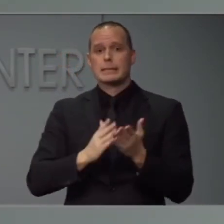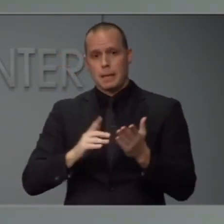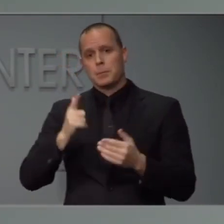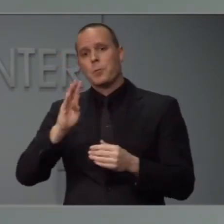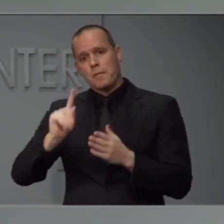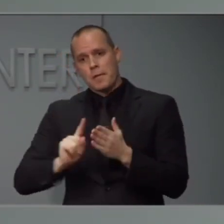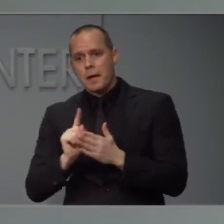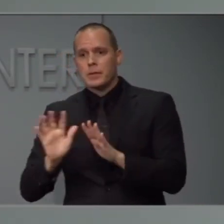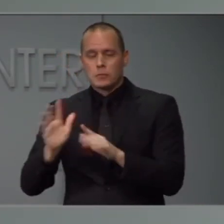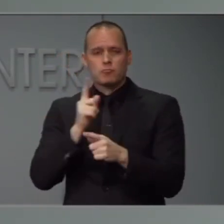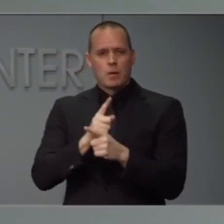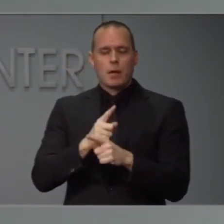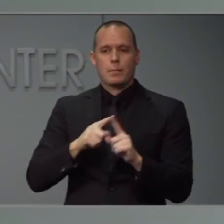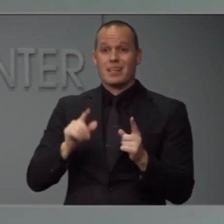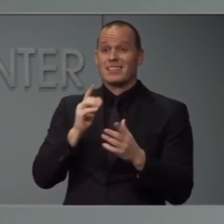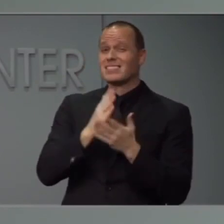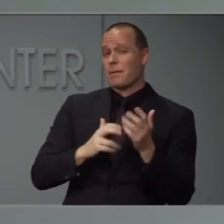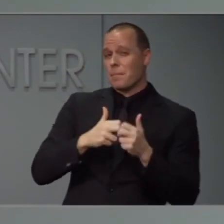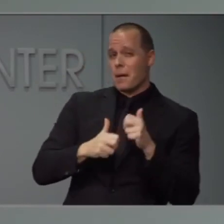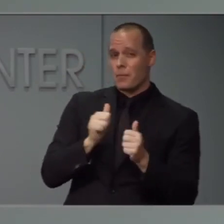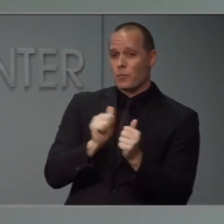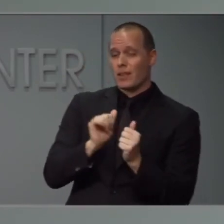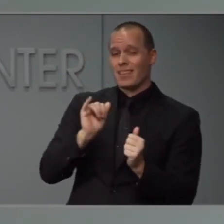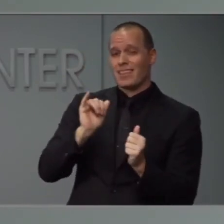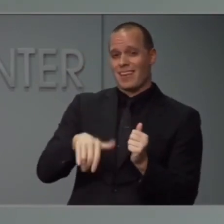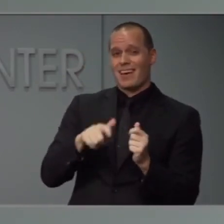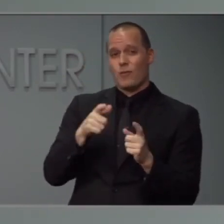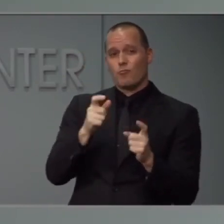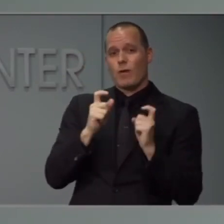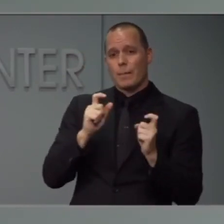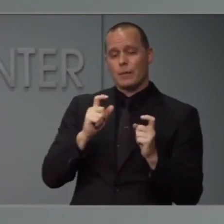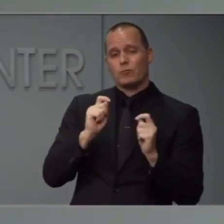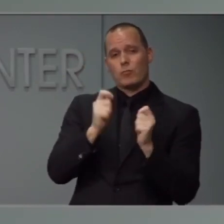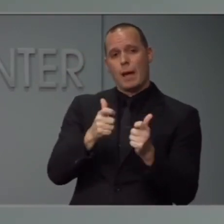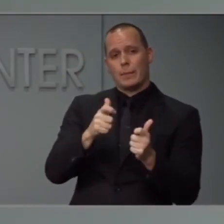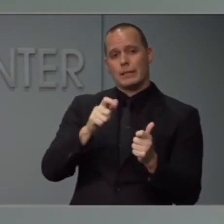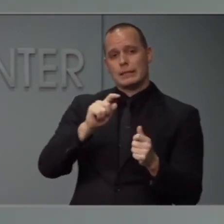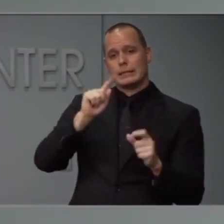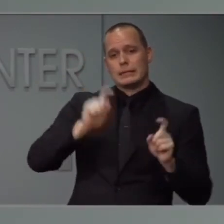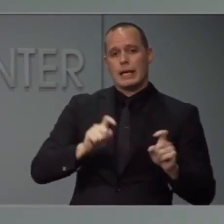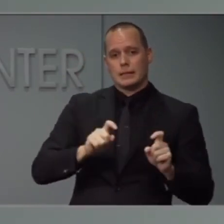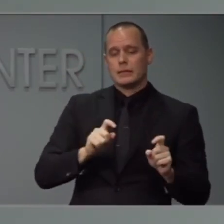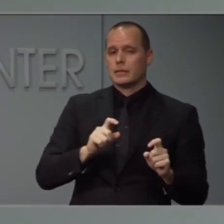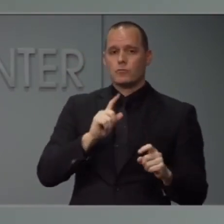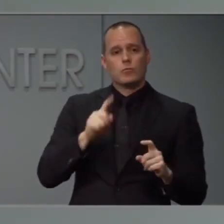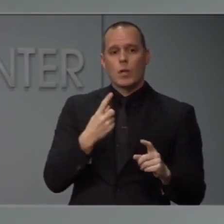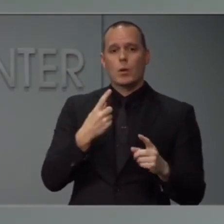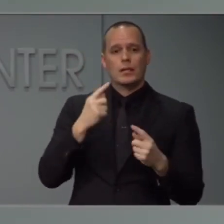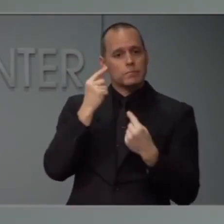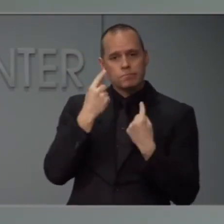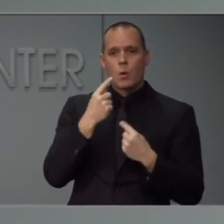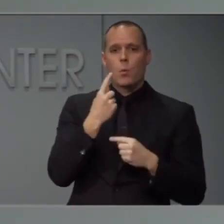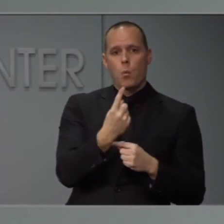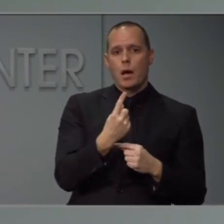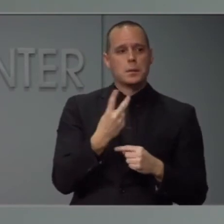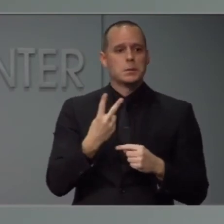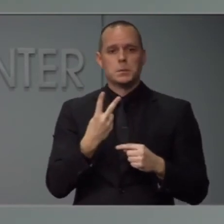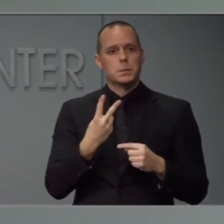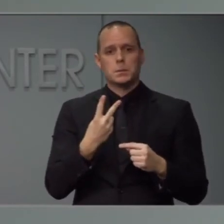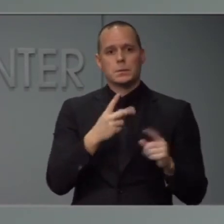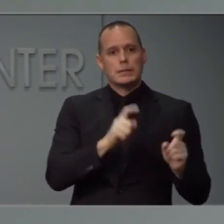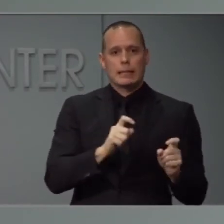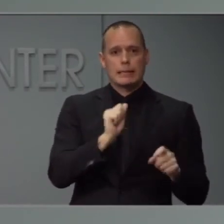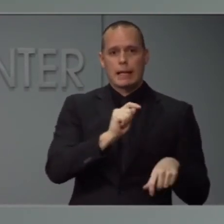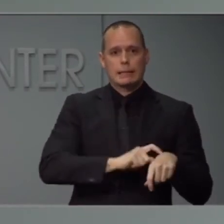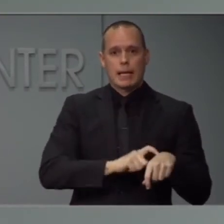The issue with some of those rapid tests is they can only run one or two at a time. The high-throughput machines that we use